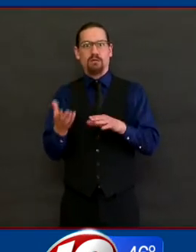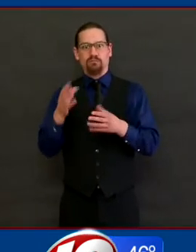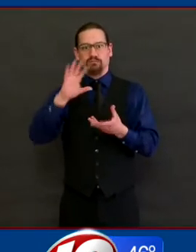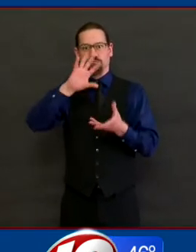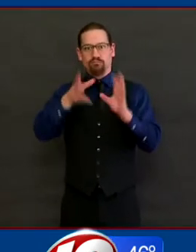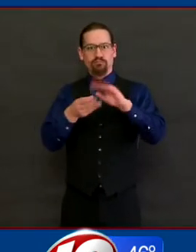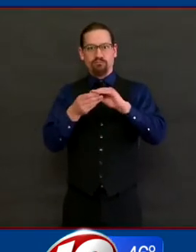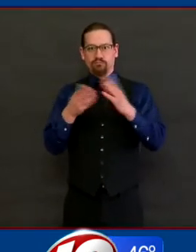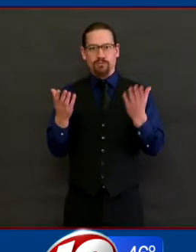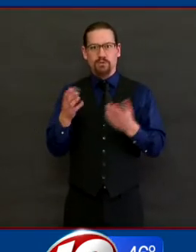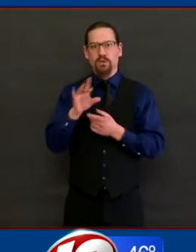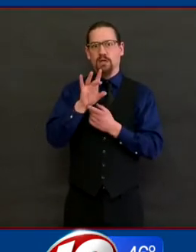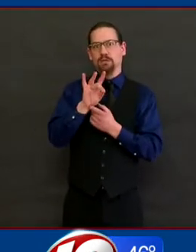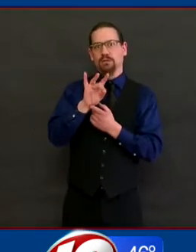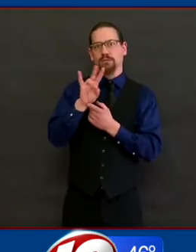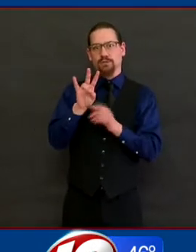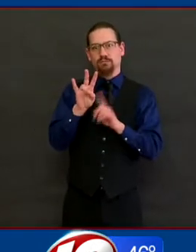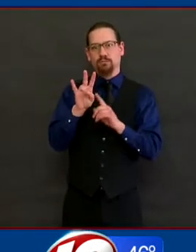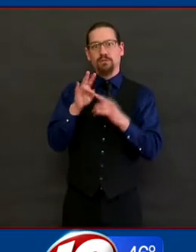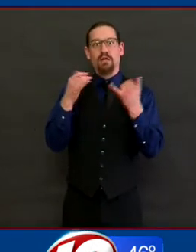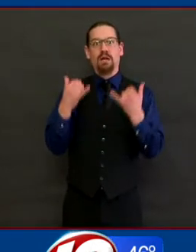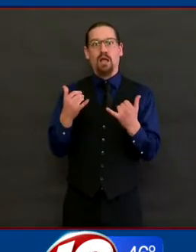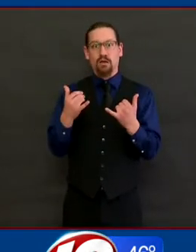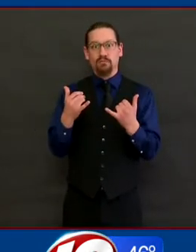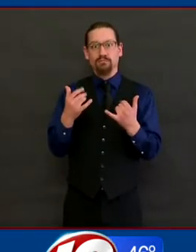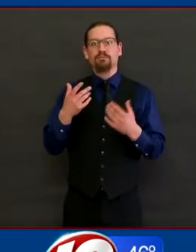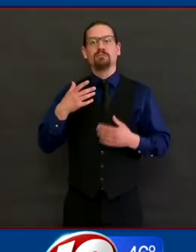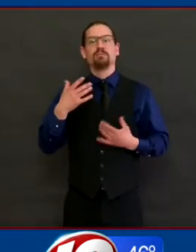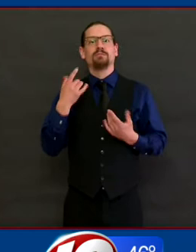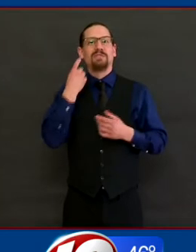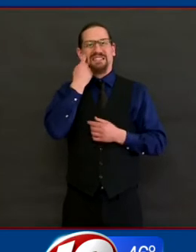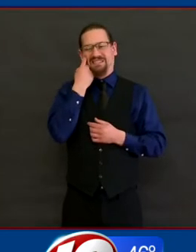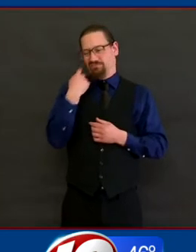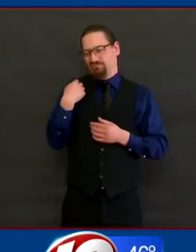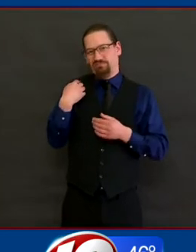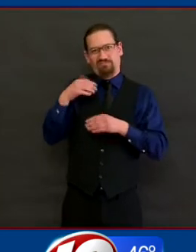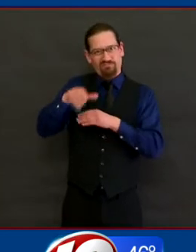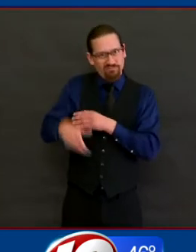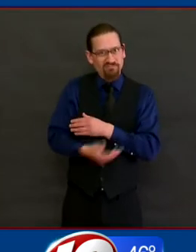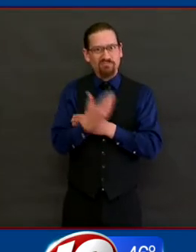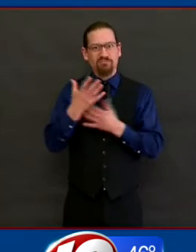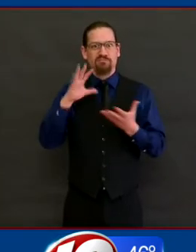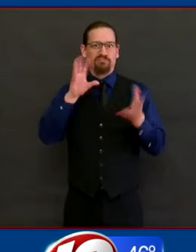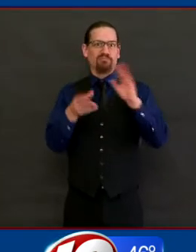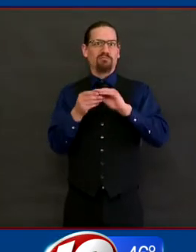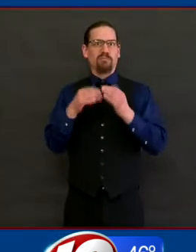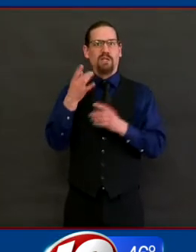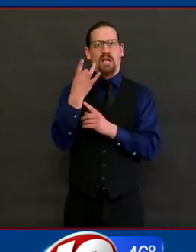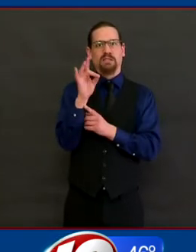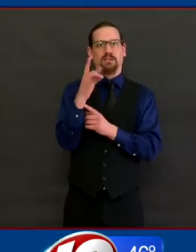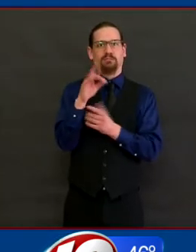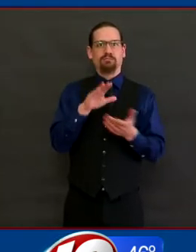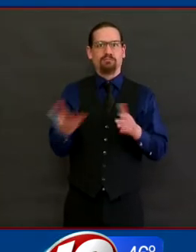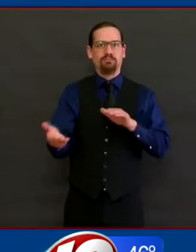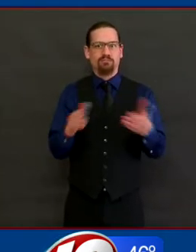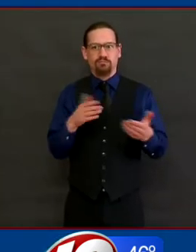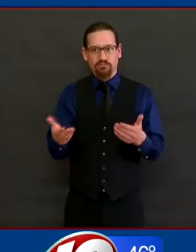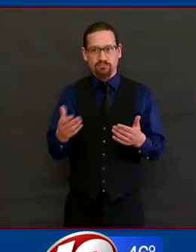additional fatalities that we are confirming today so that we now have a total of 105.